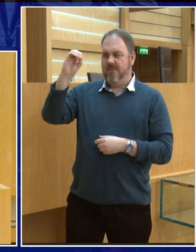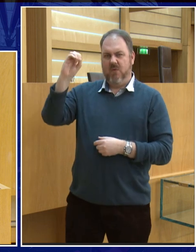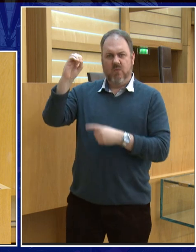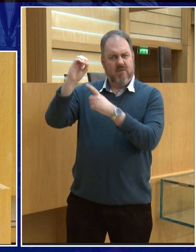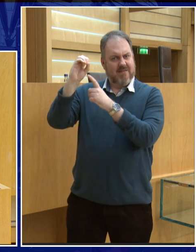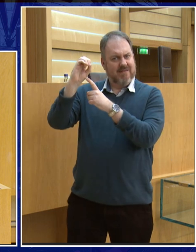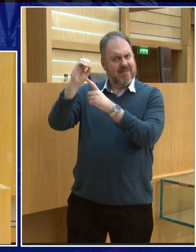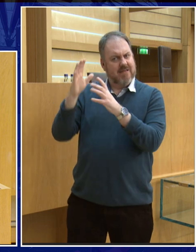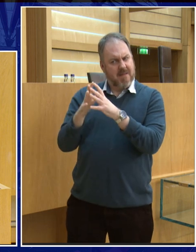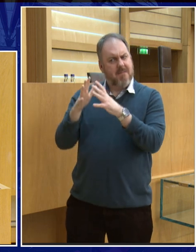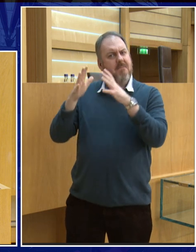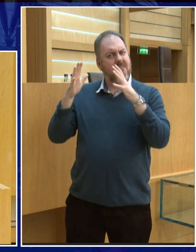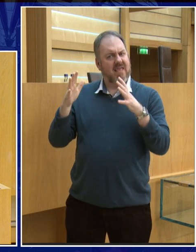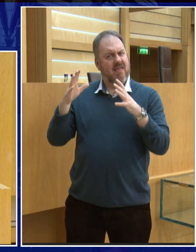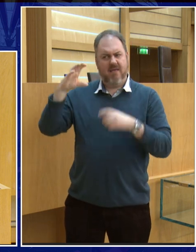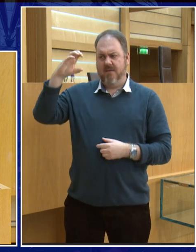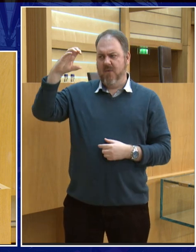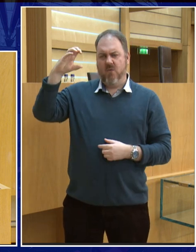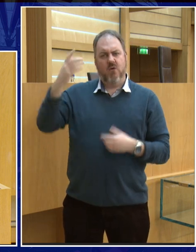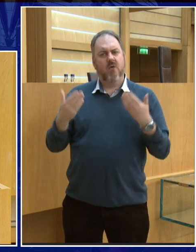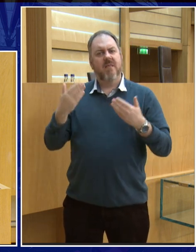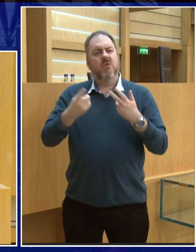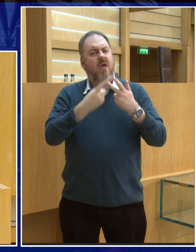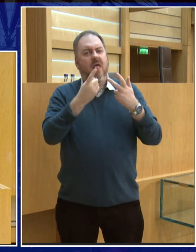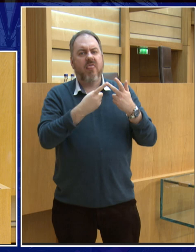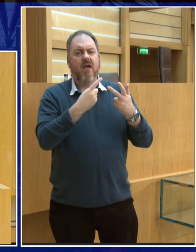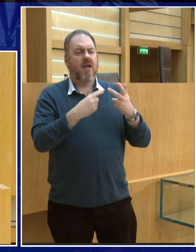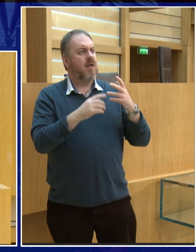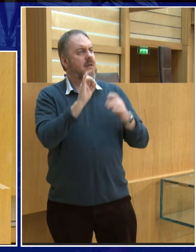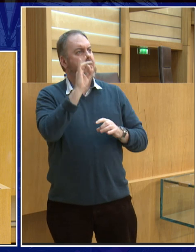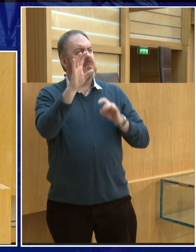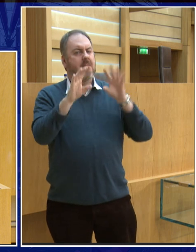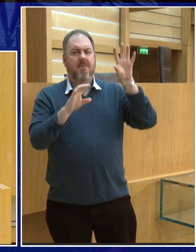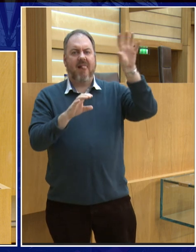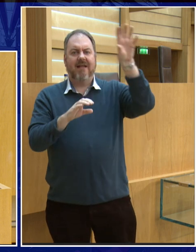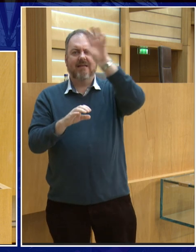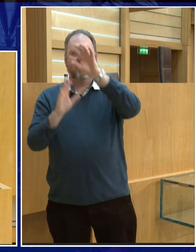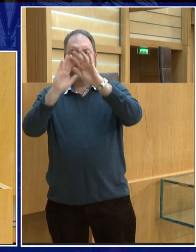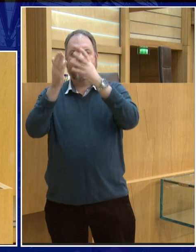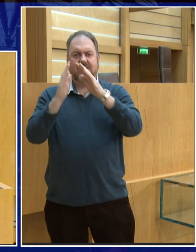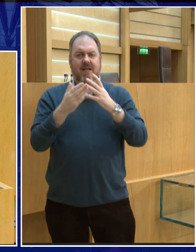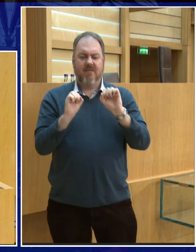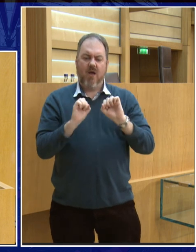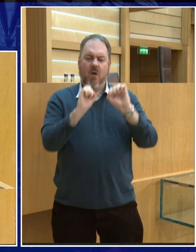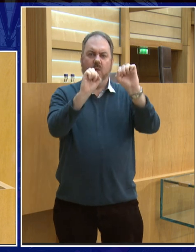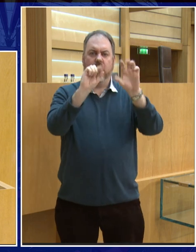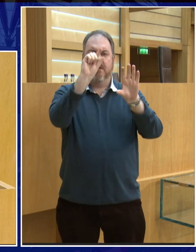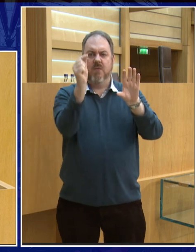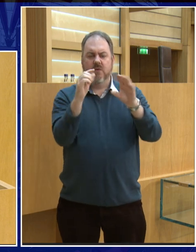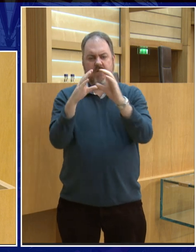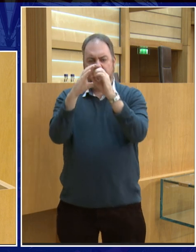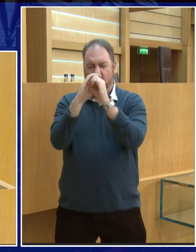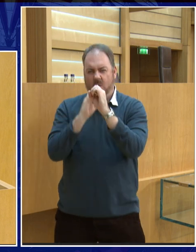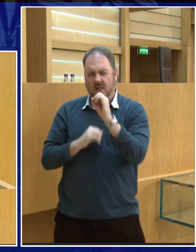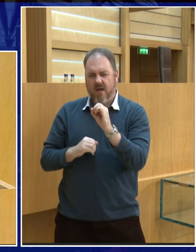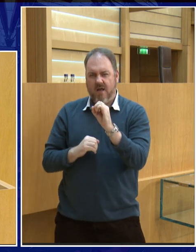one of the biggest compared to its planet in the solar system. And this makes a lot of difference. And I'll explain that as I go along. But so, if this is